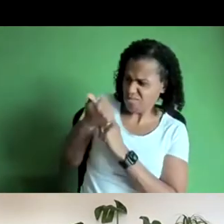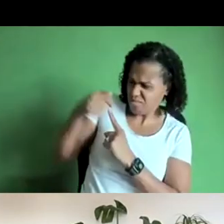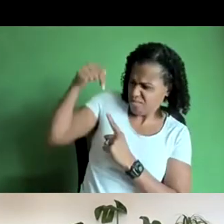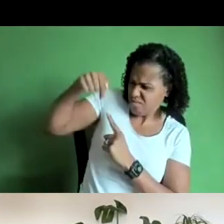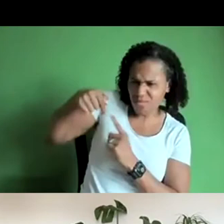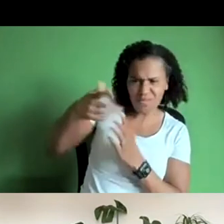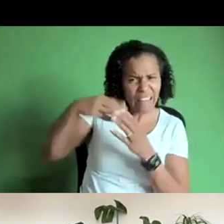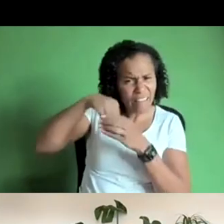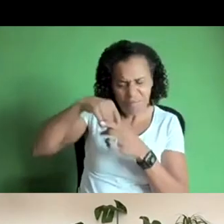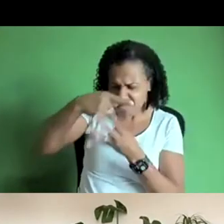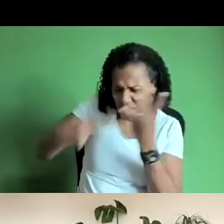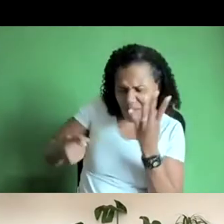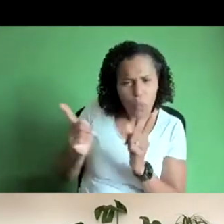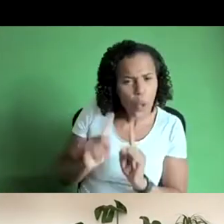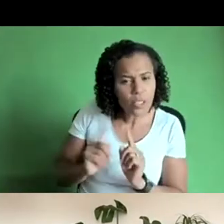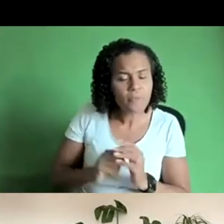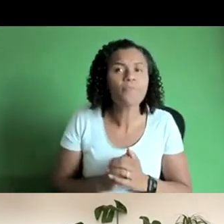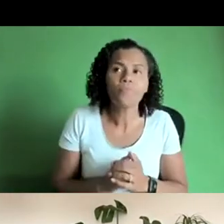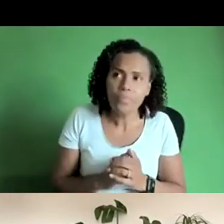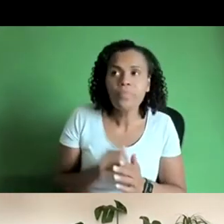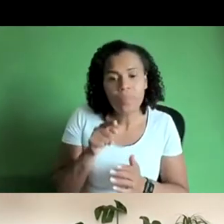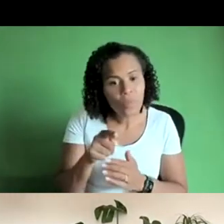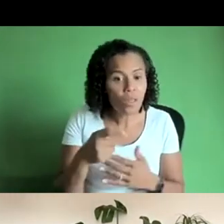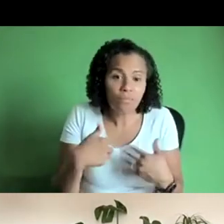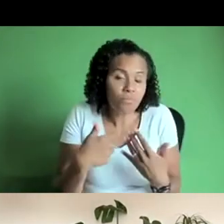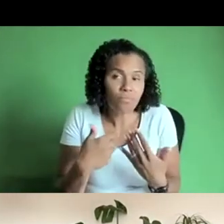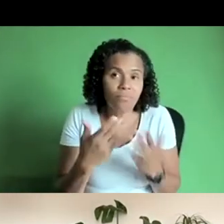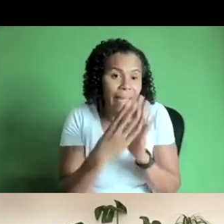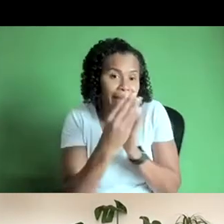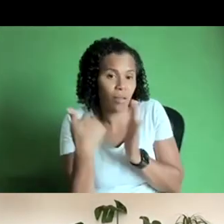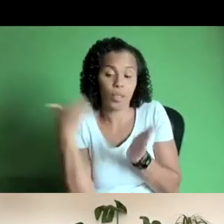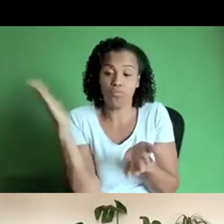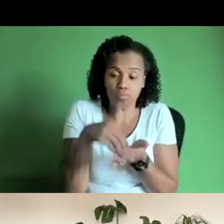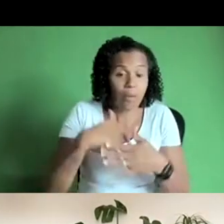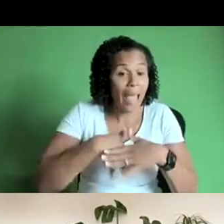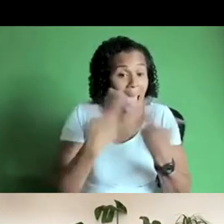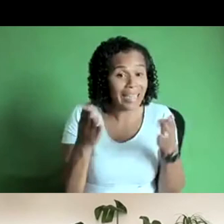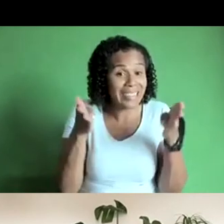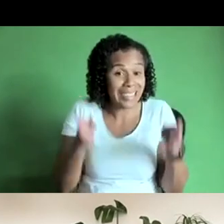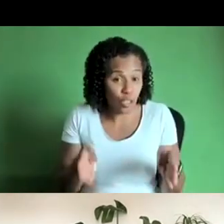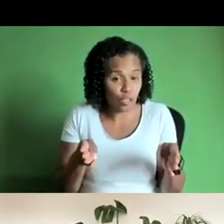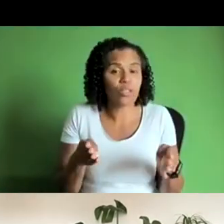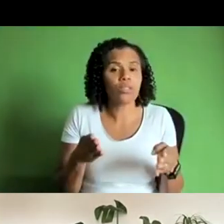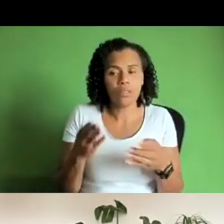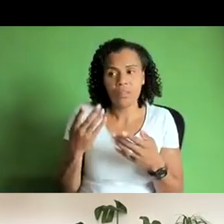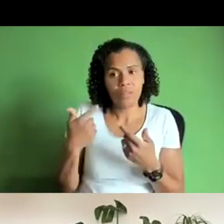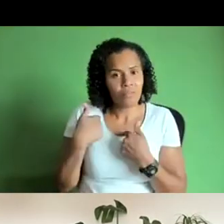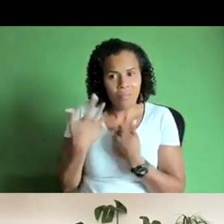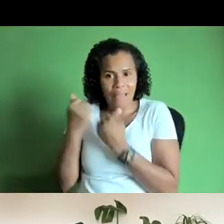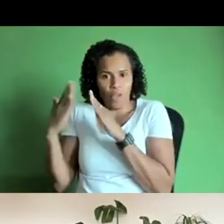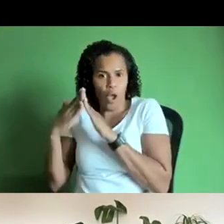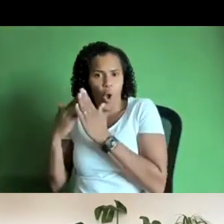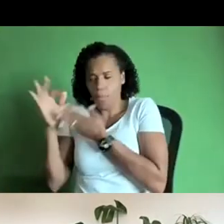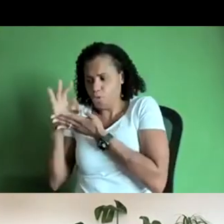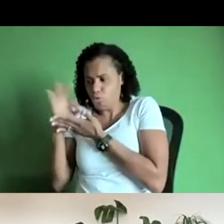sometimes for most of the time when i come like for any session um i tend to bring in drawings that i've done at home and i show her and we